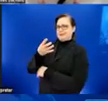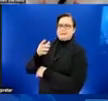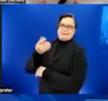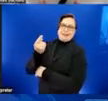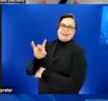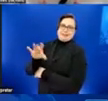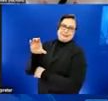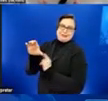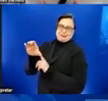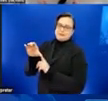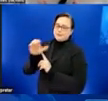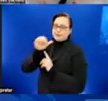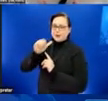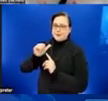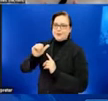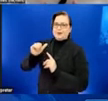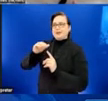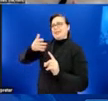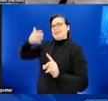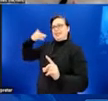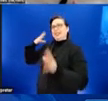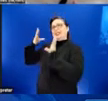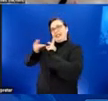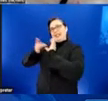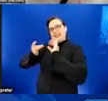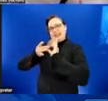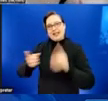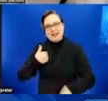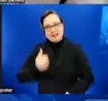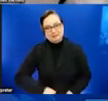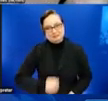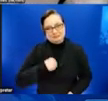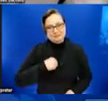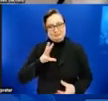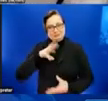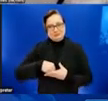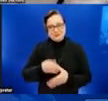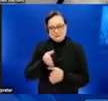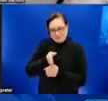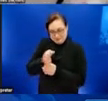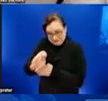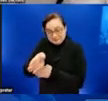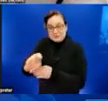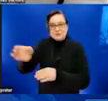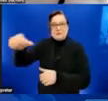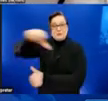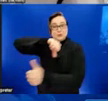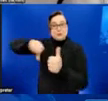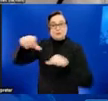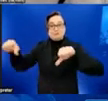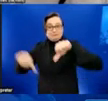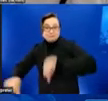comes from my field of study, so I'm very proud that it's sociology that has really informed our understanding of stigma.